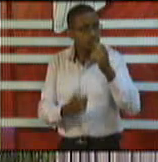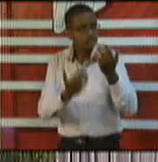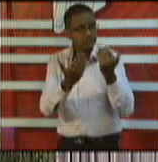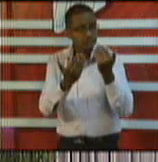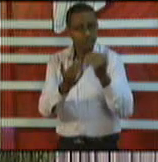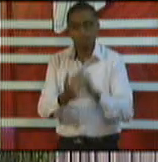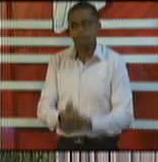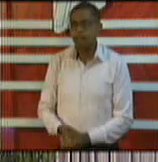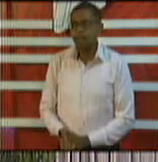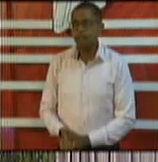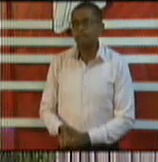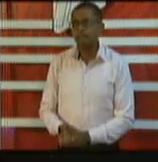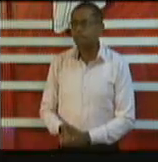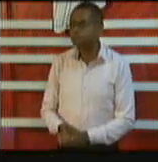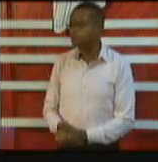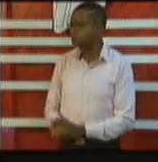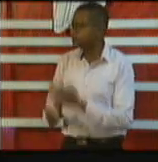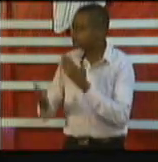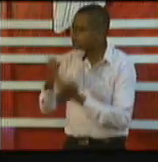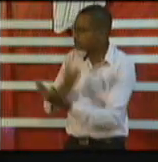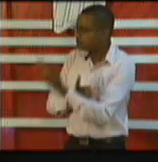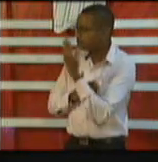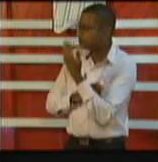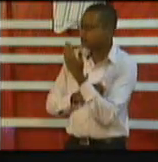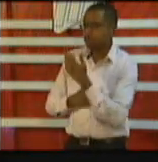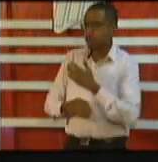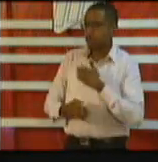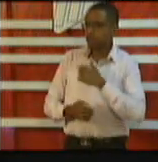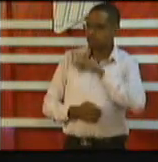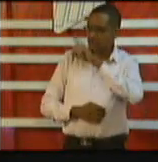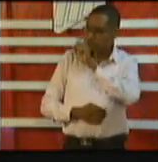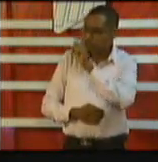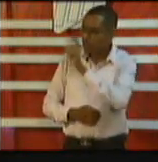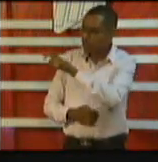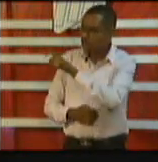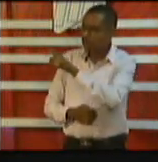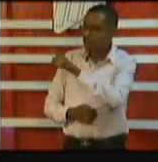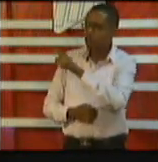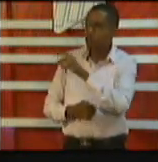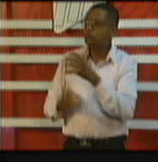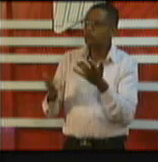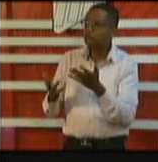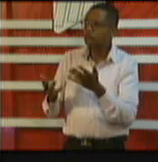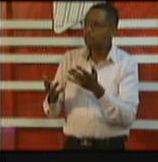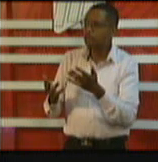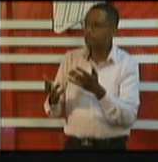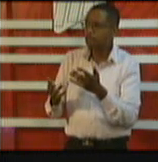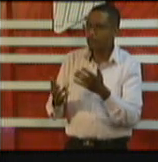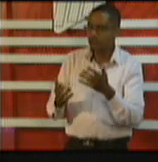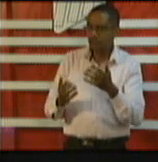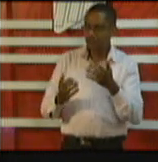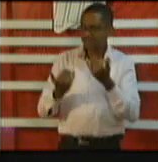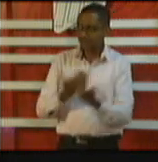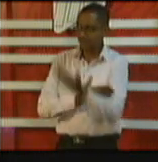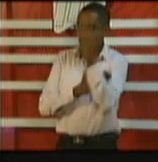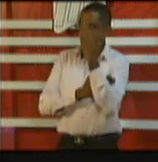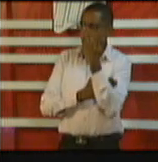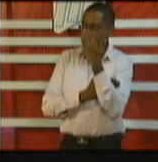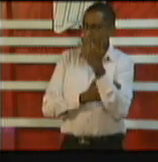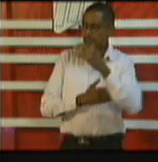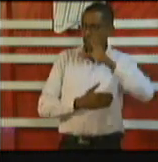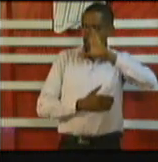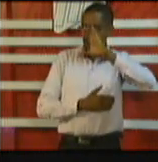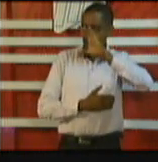hi good morning um my question is in regards to a release that was um put out this morning by caribbean